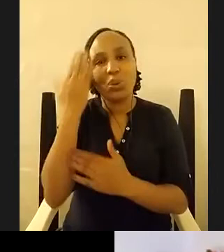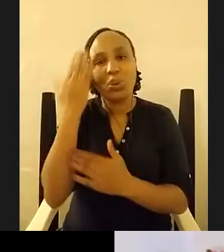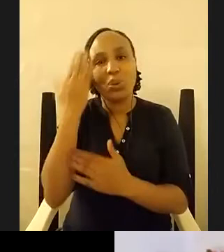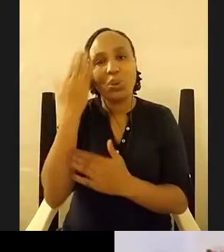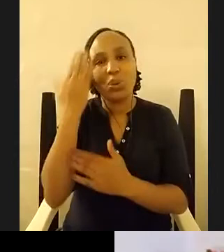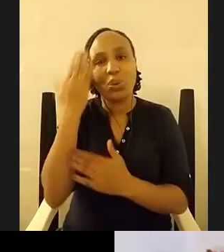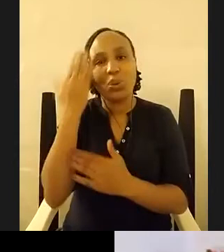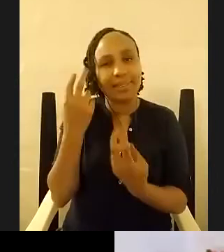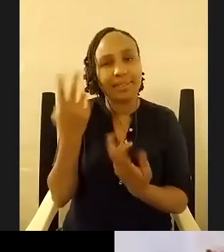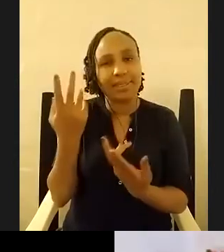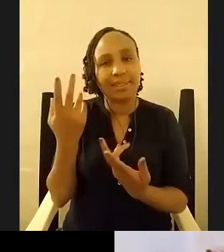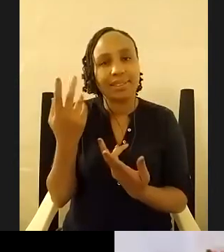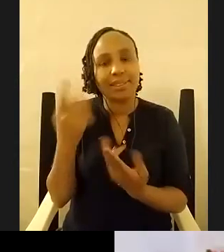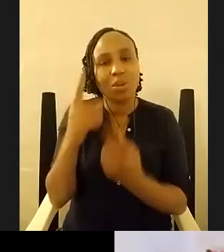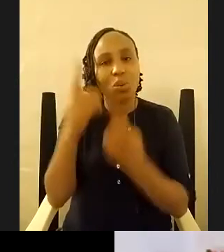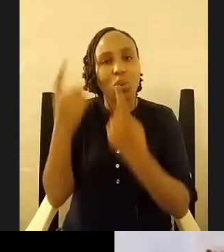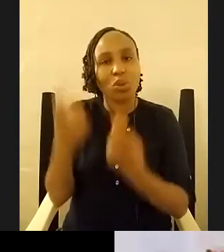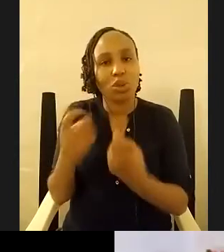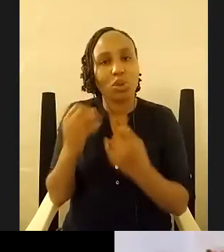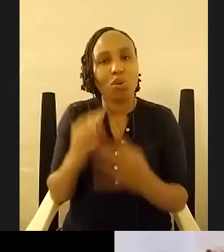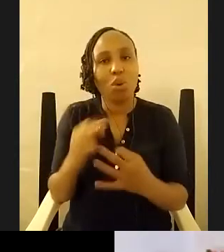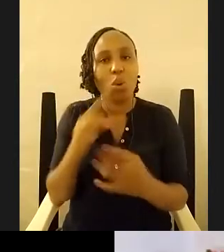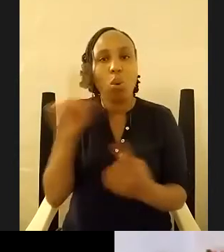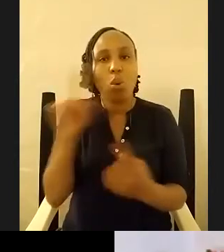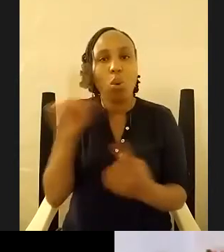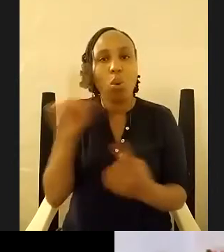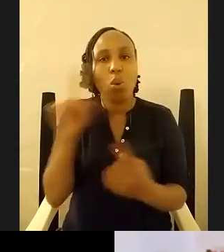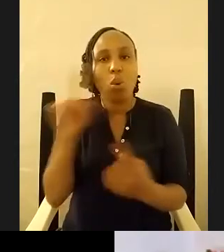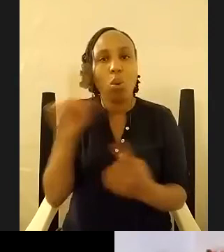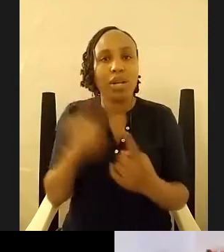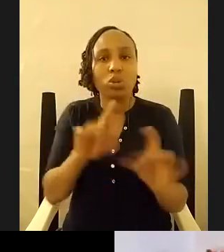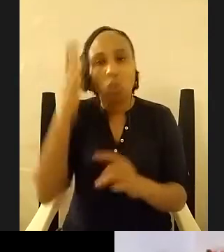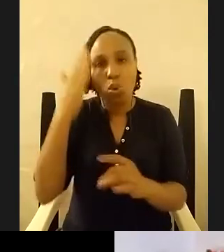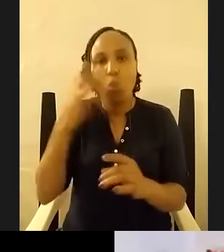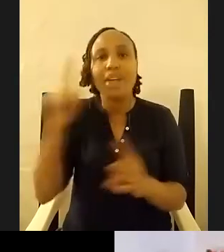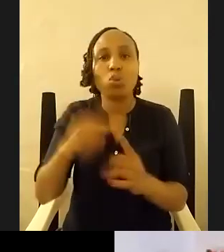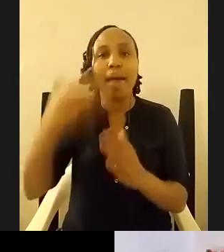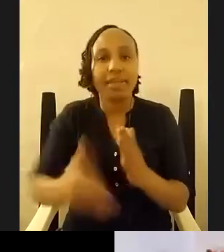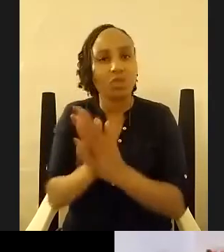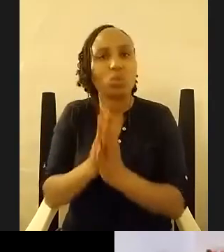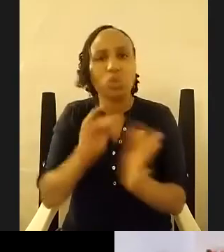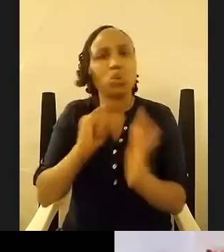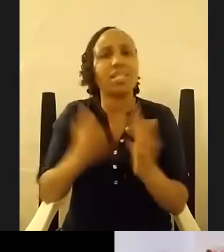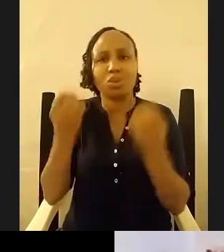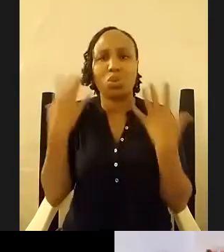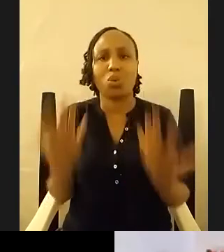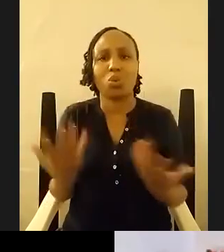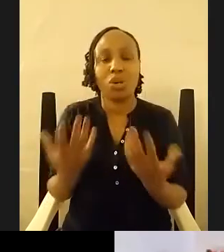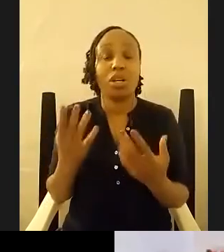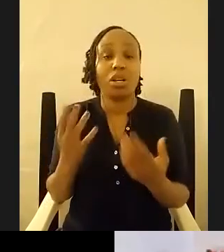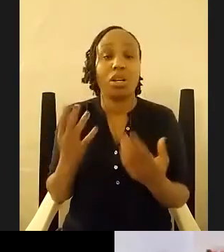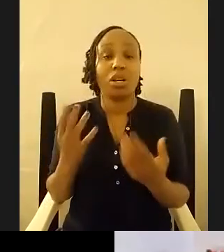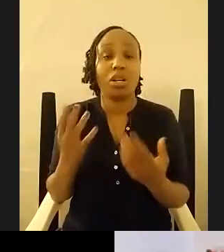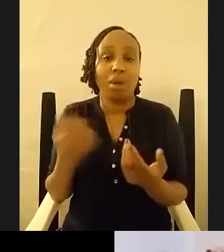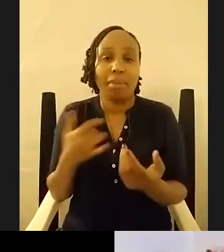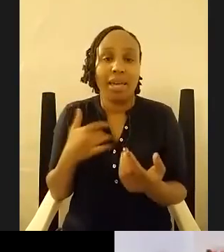of where when do you know how to end a story you just know you know i mean i i like i like leaving a lot of stuff